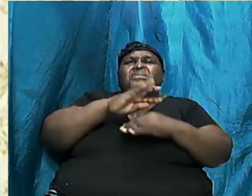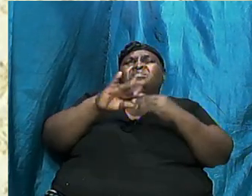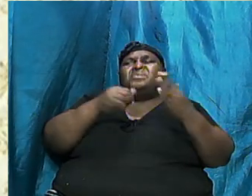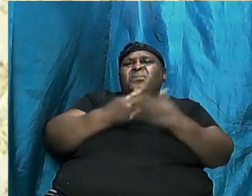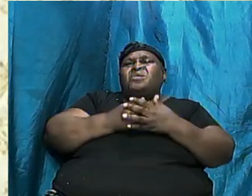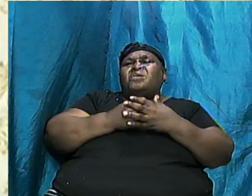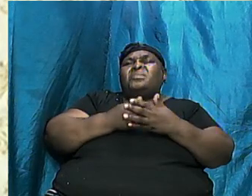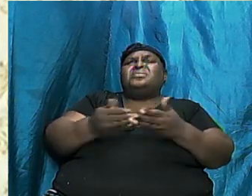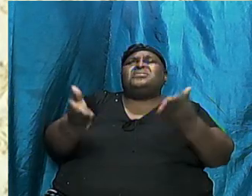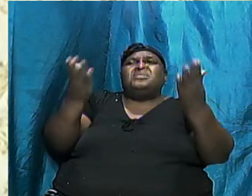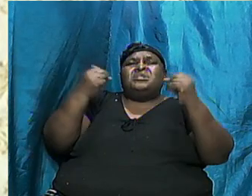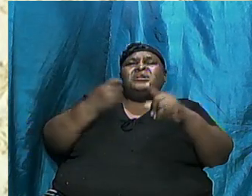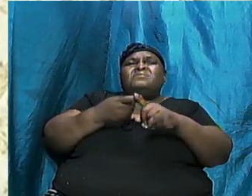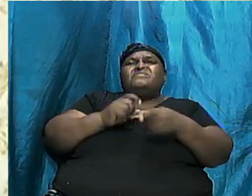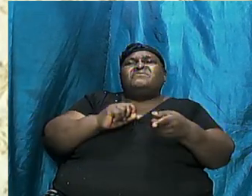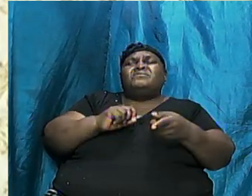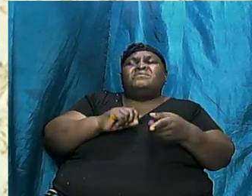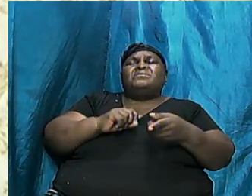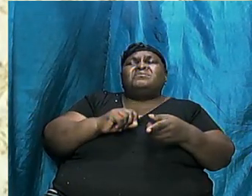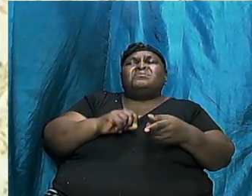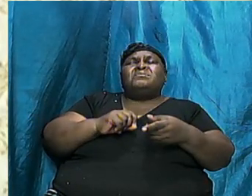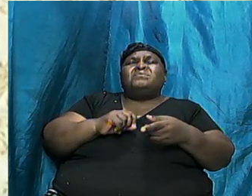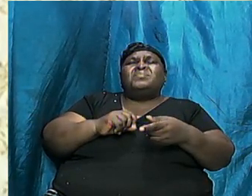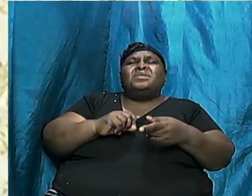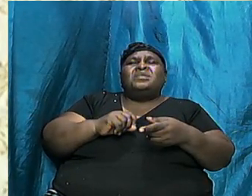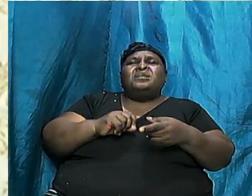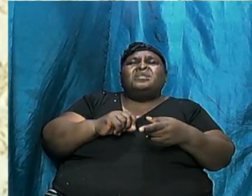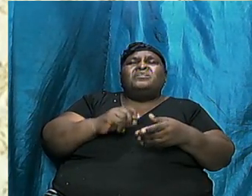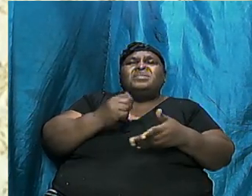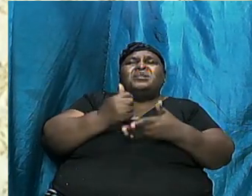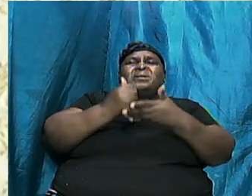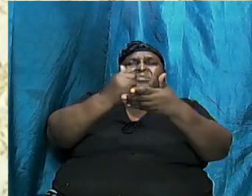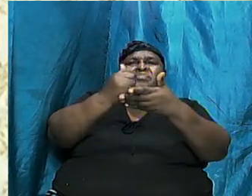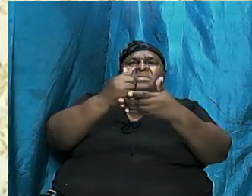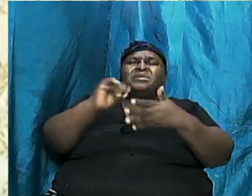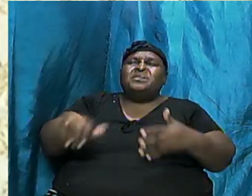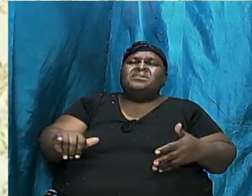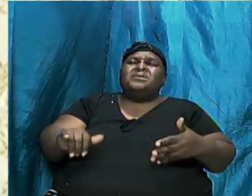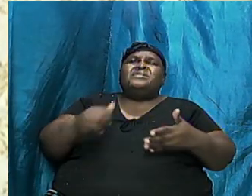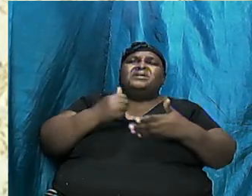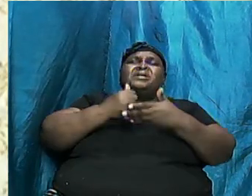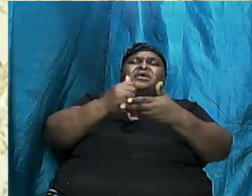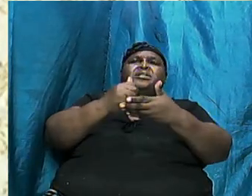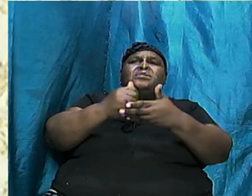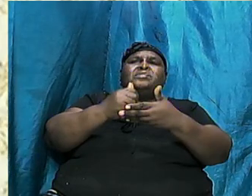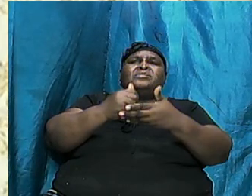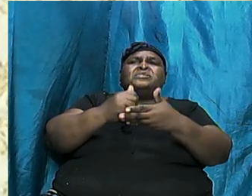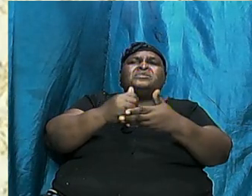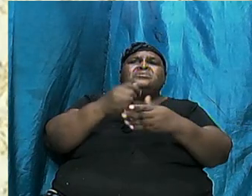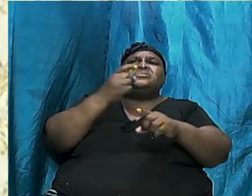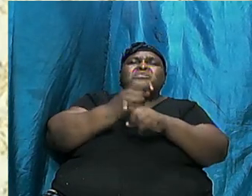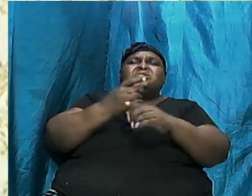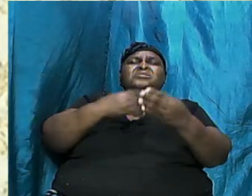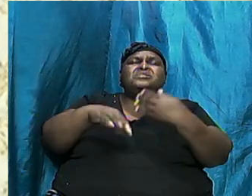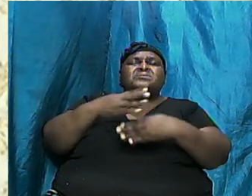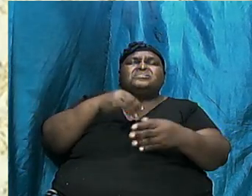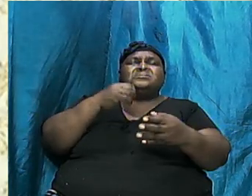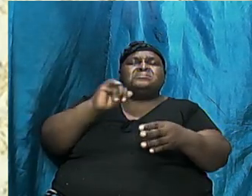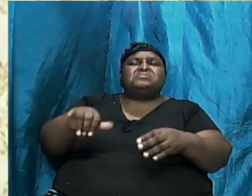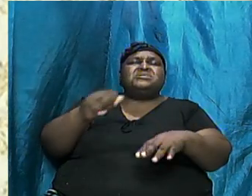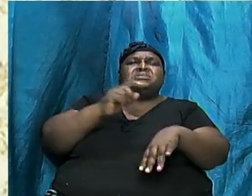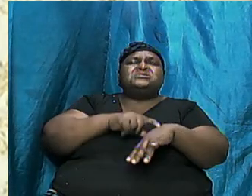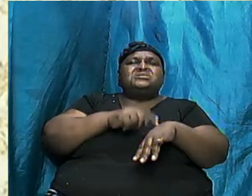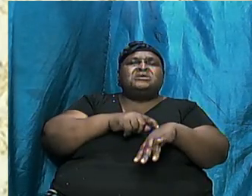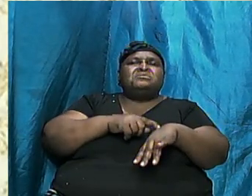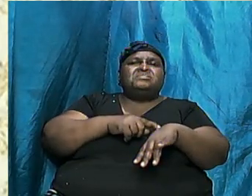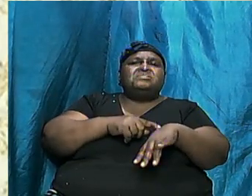A Common Source And That Source Was Right Around At That Time And I